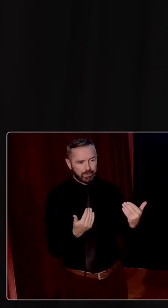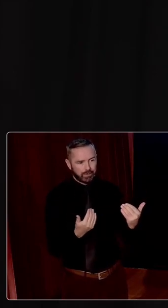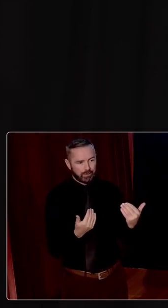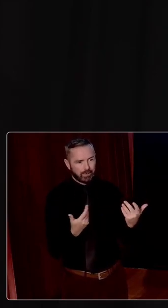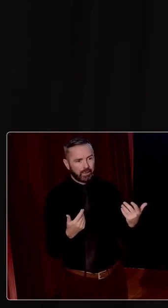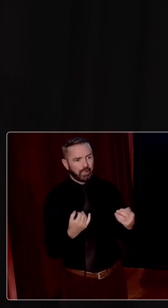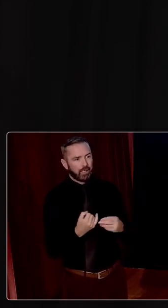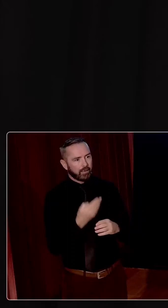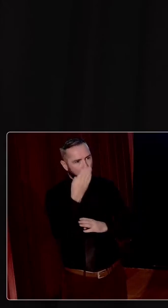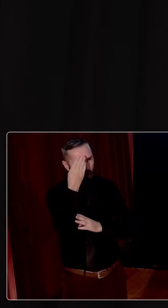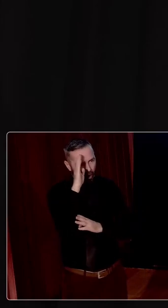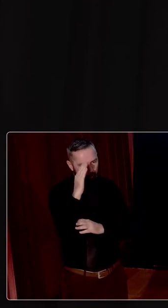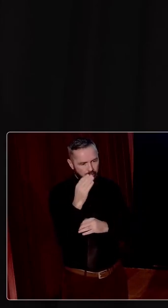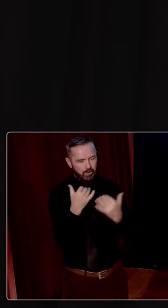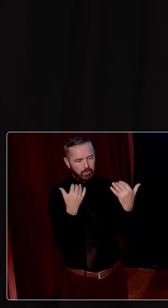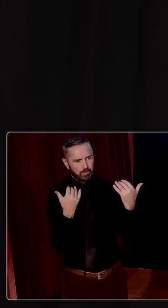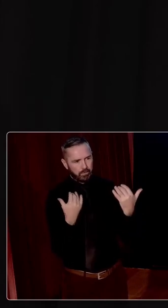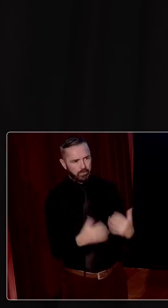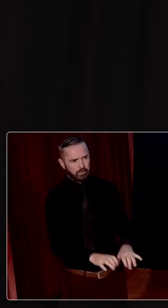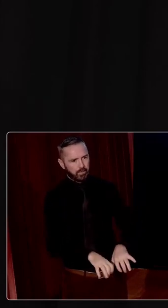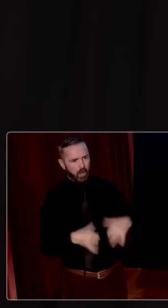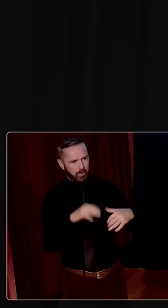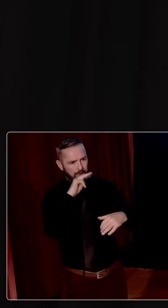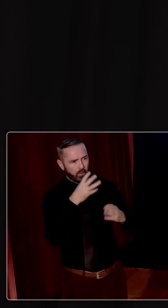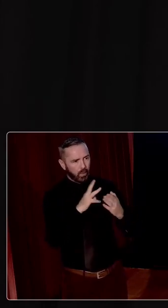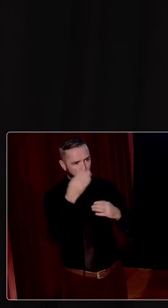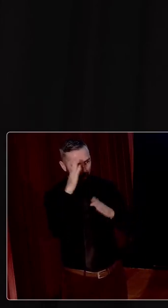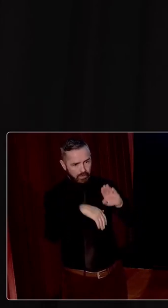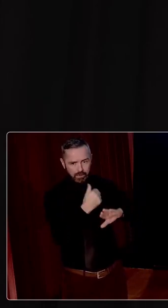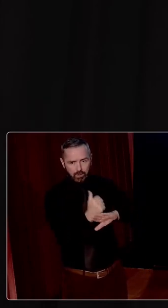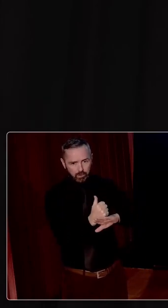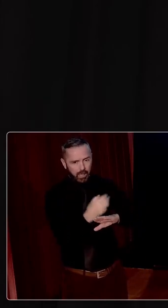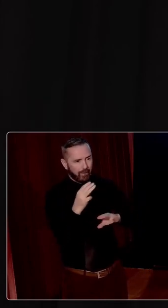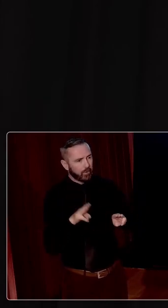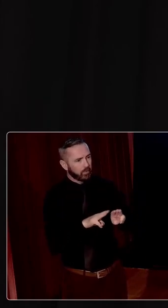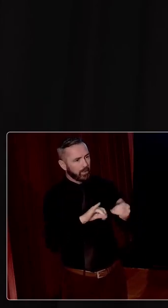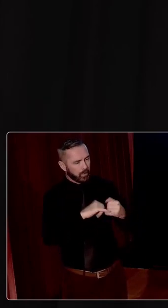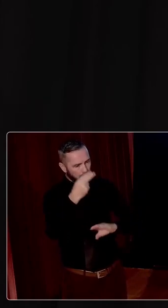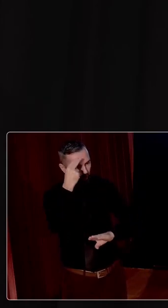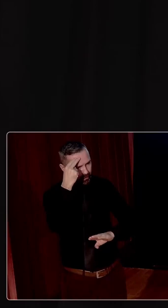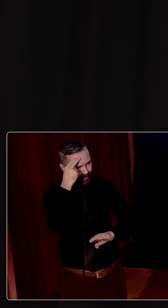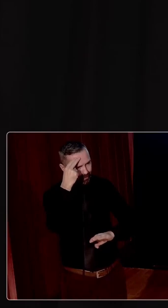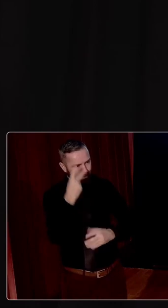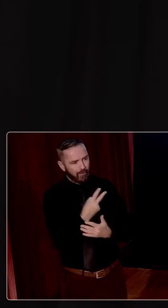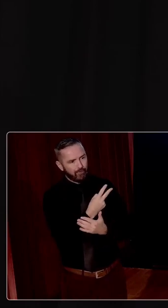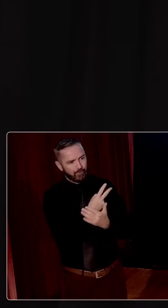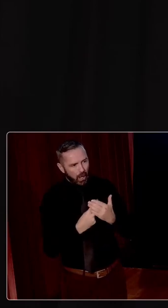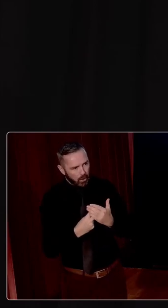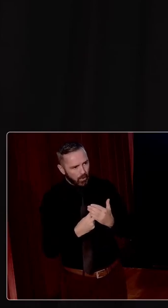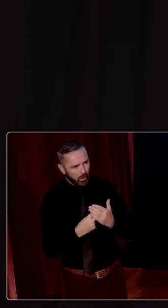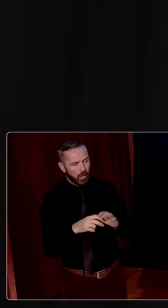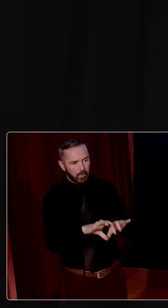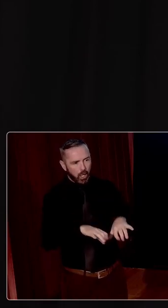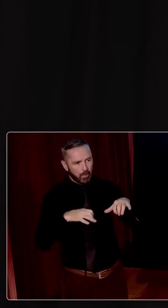mother of parliaments of Irish representatives meant that when the state was established, there were people who understood and valued parliamentary